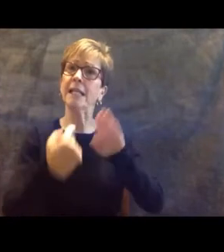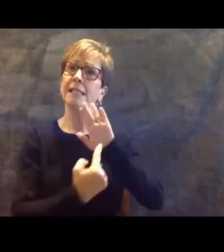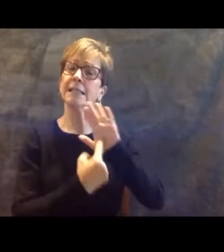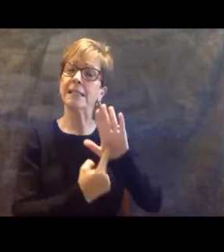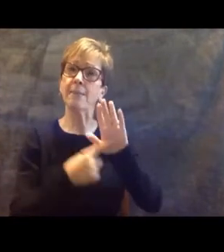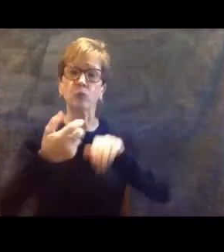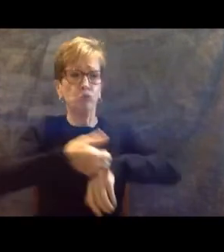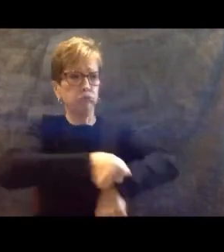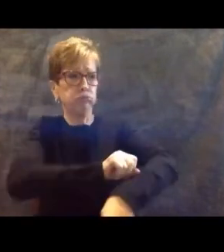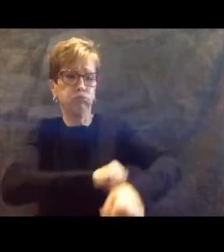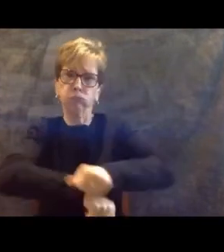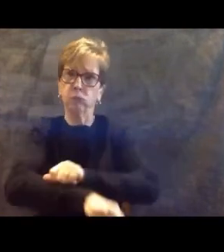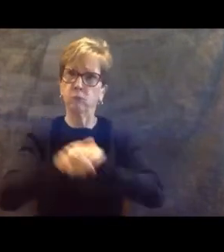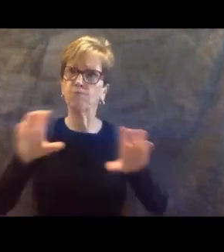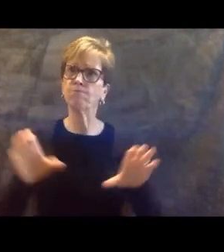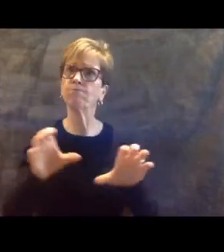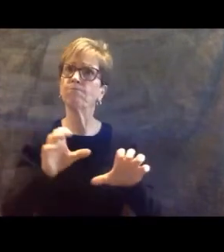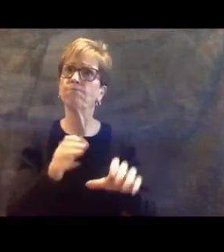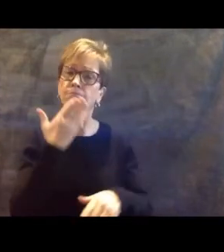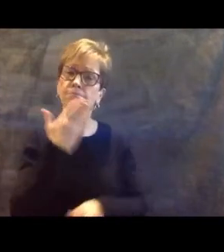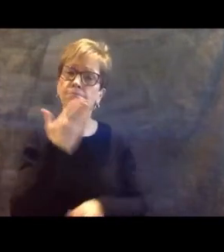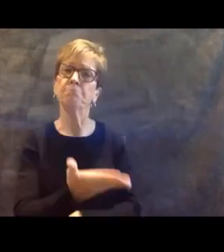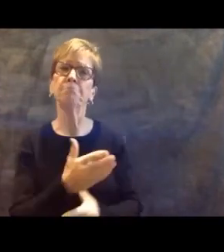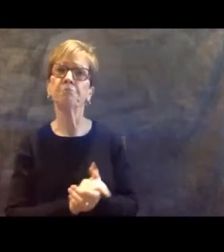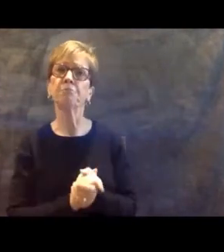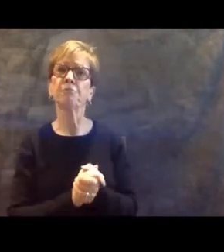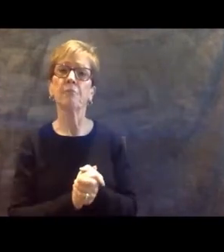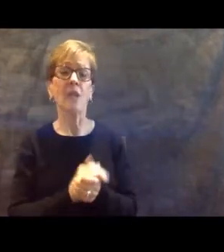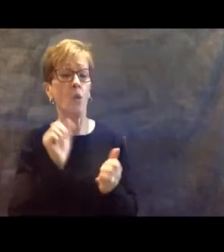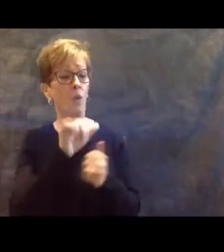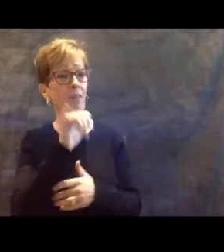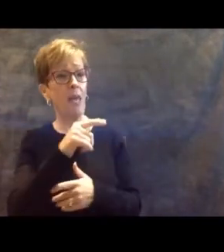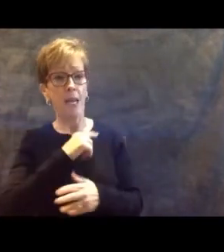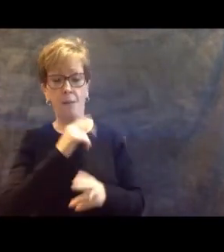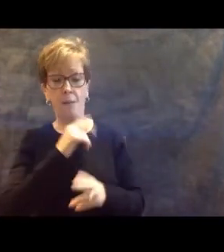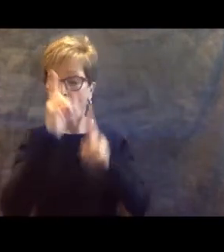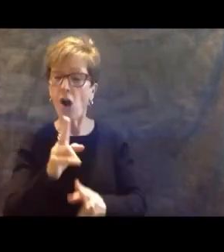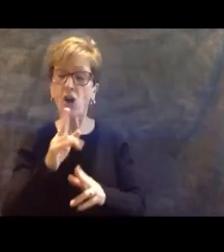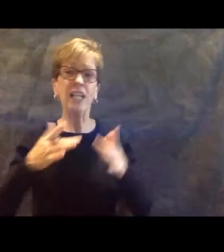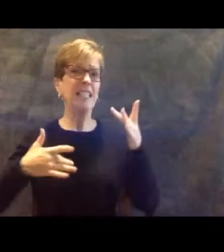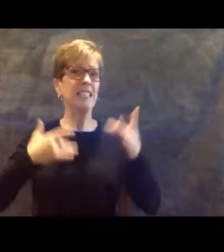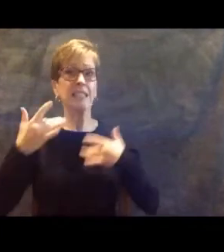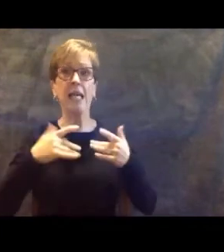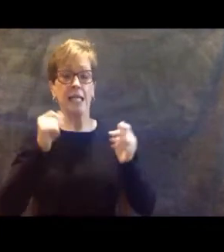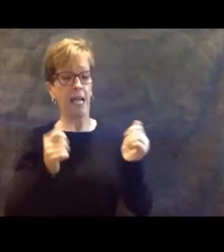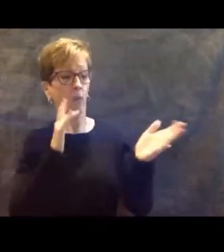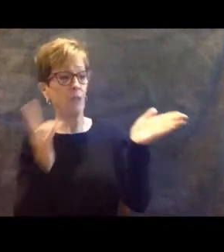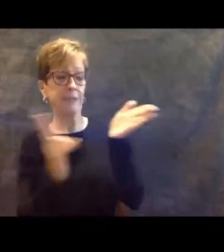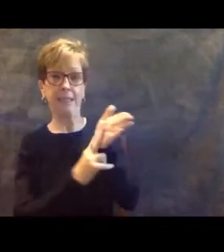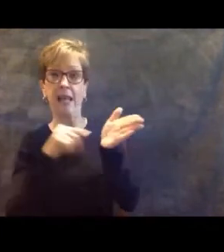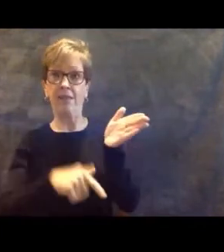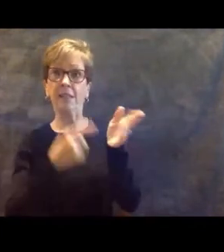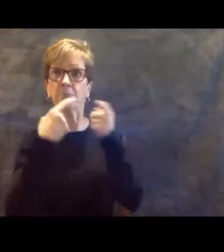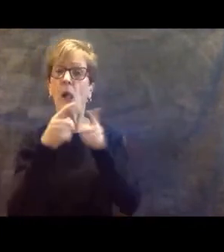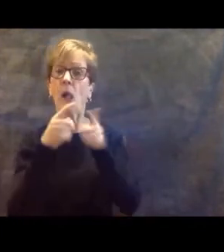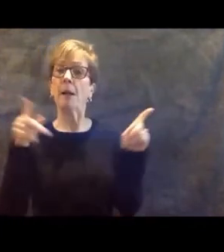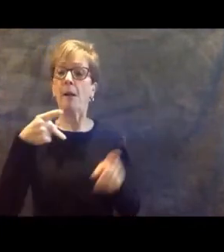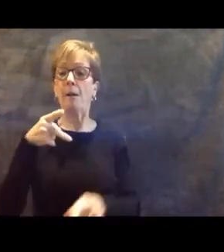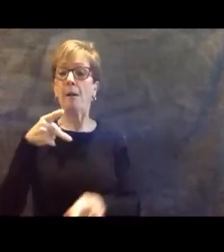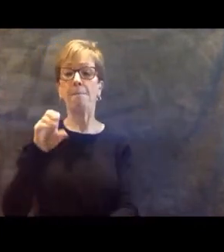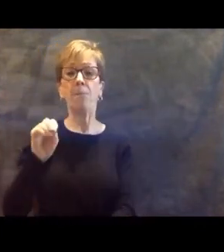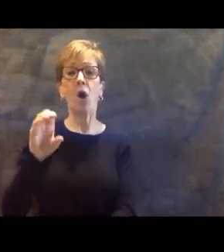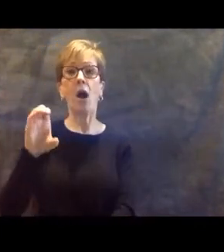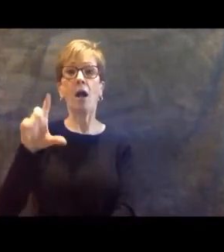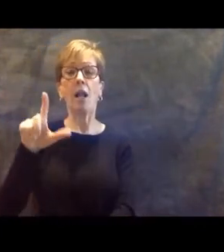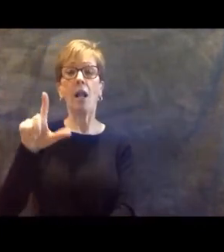sleeves. And with that, I have the honor of signing this proclamation. This proclamation is by me,